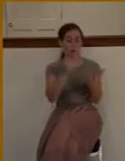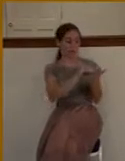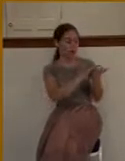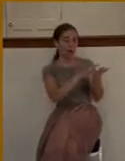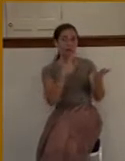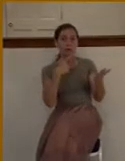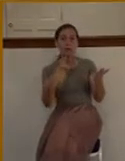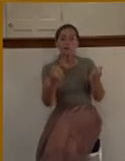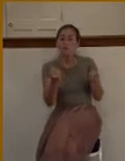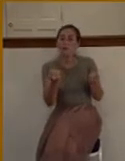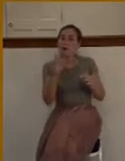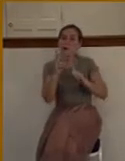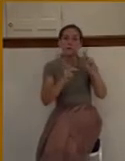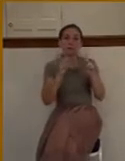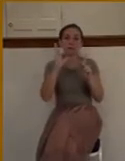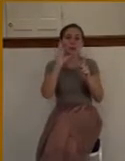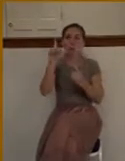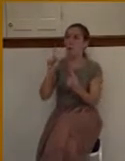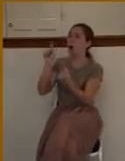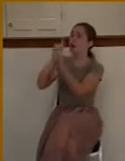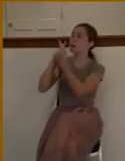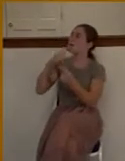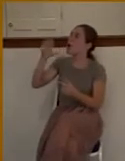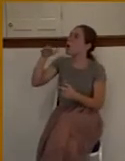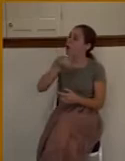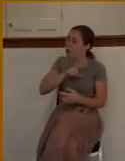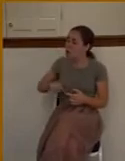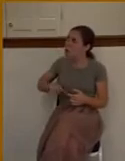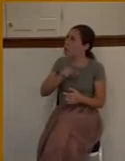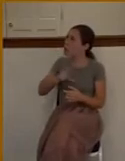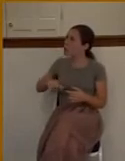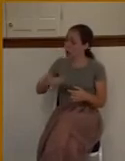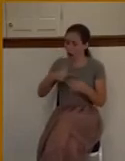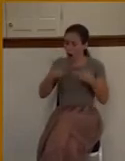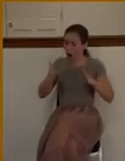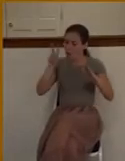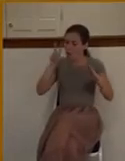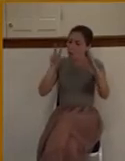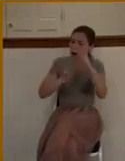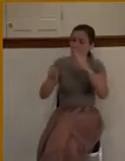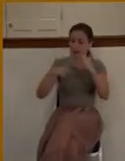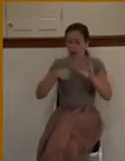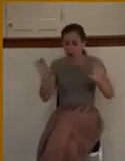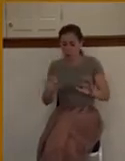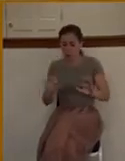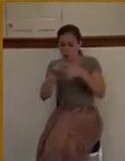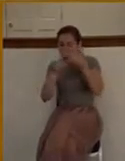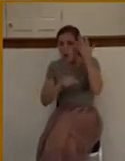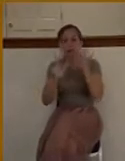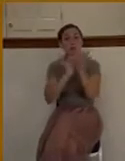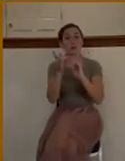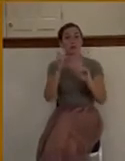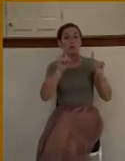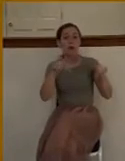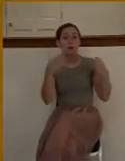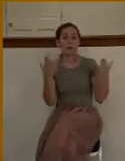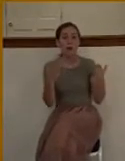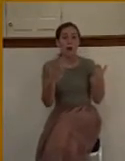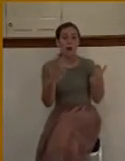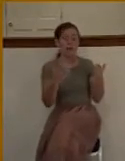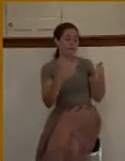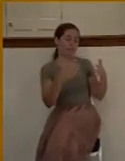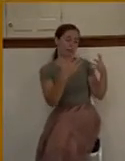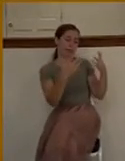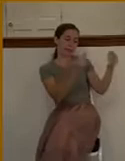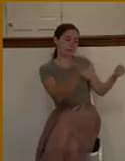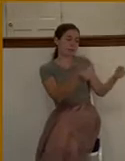Lord, Lord, haven't I prophesied? Haven't I done all these things? And Jesus will say, depart from me, I never knew you. There are many people who